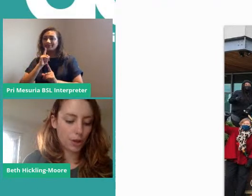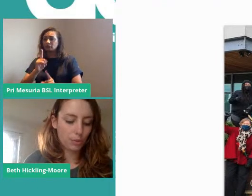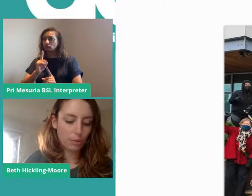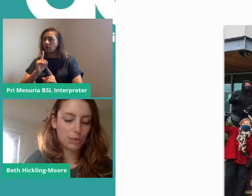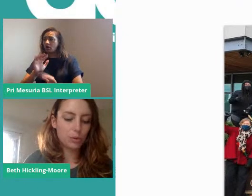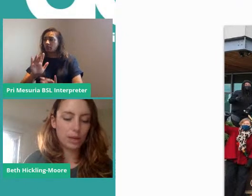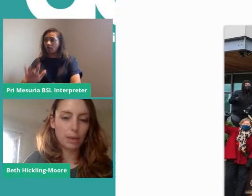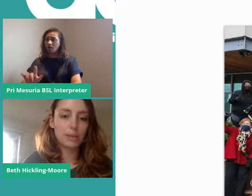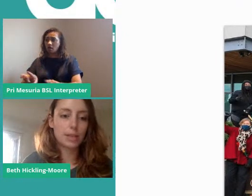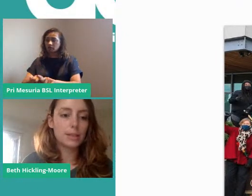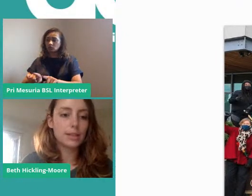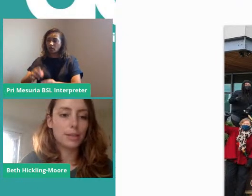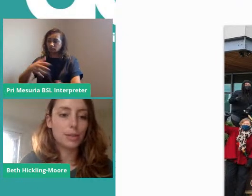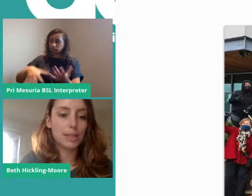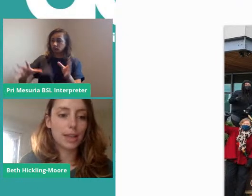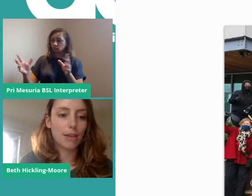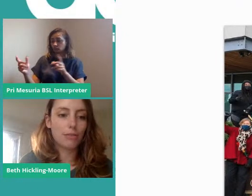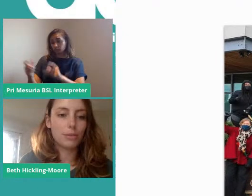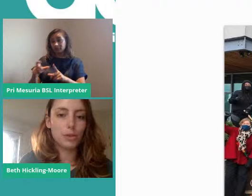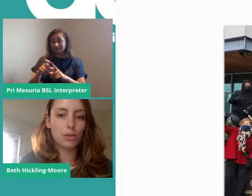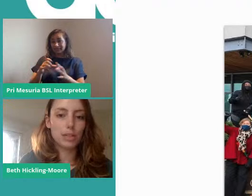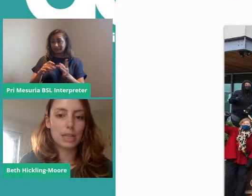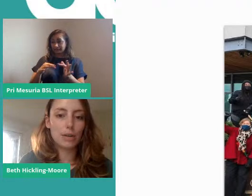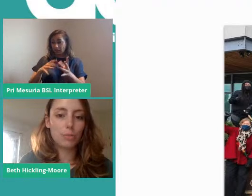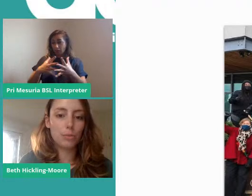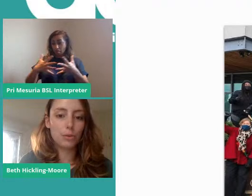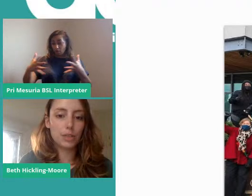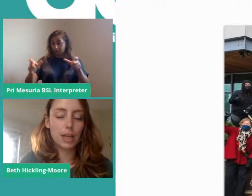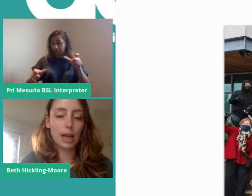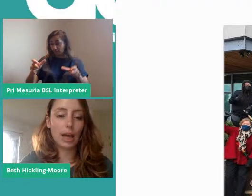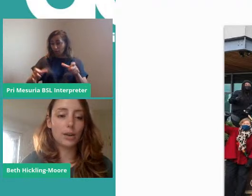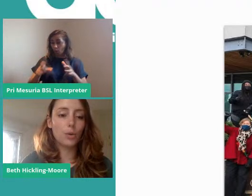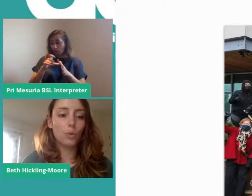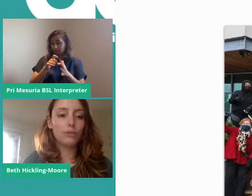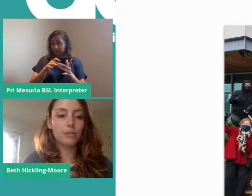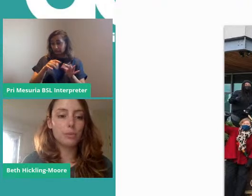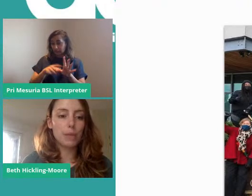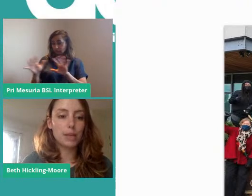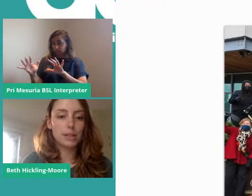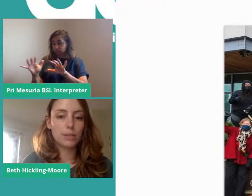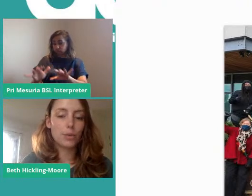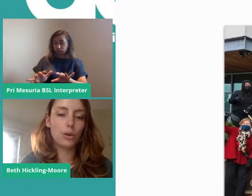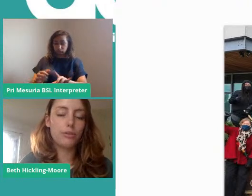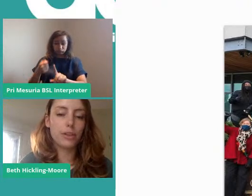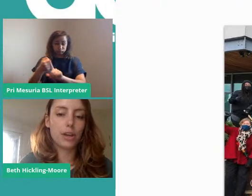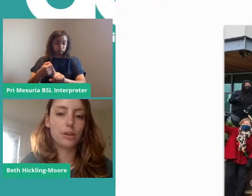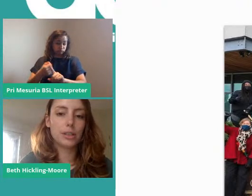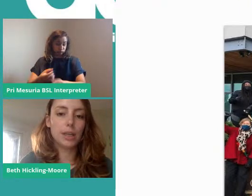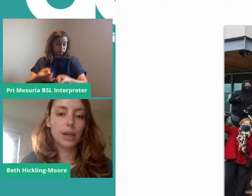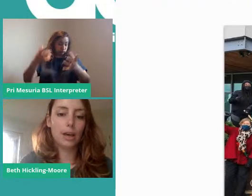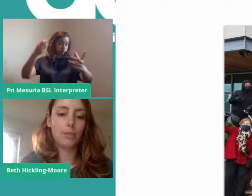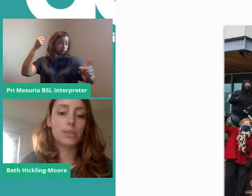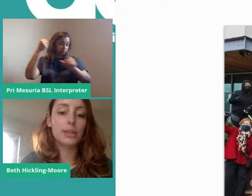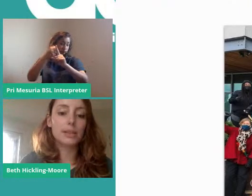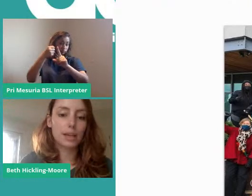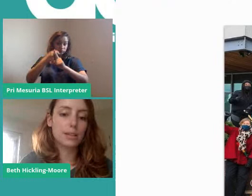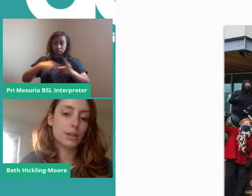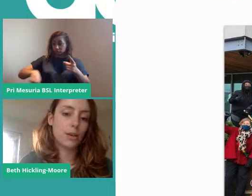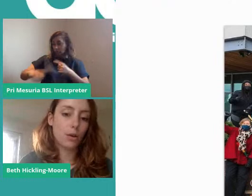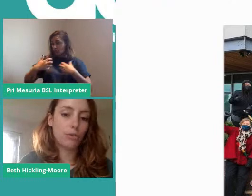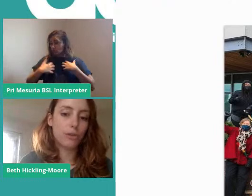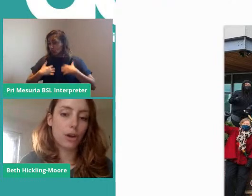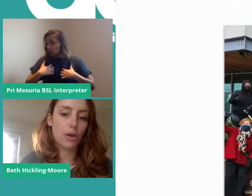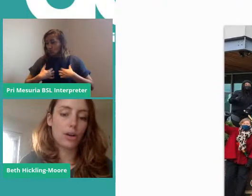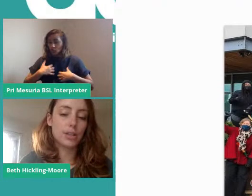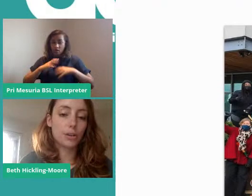So when we're talking about density, we did have the majority on board and all of the momentum, all of the success